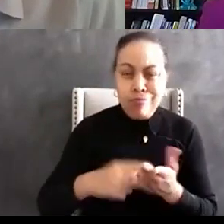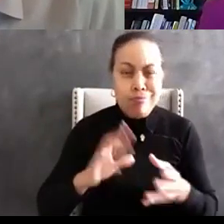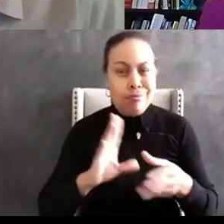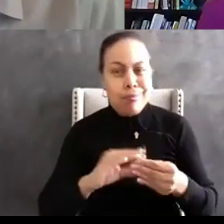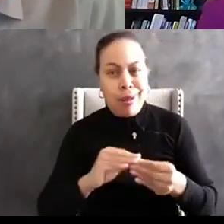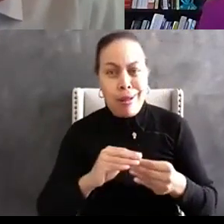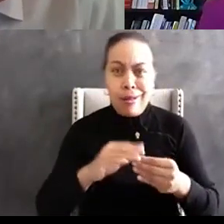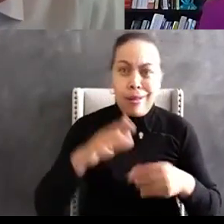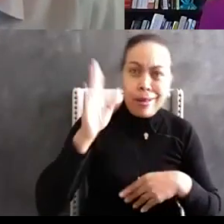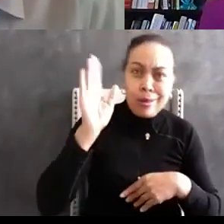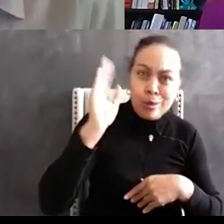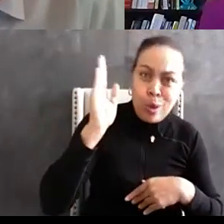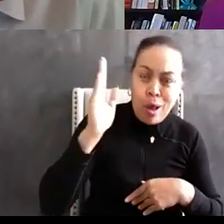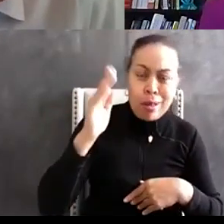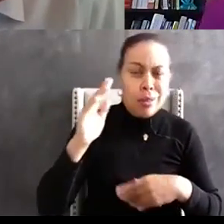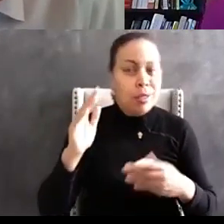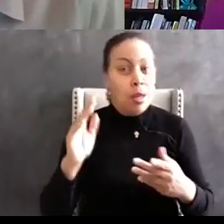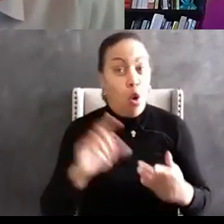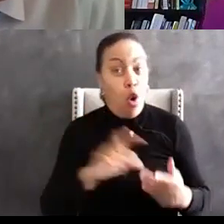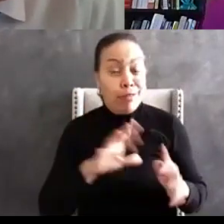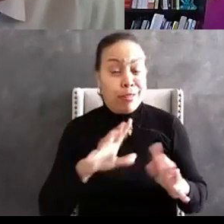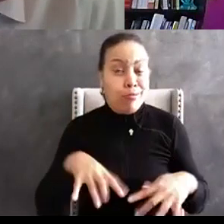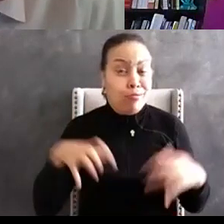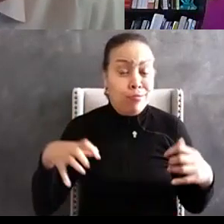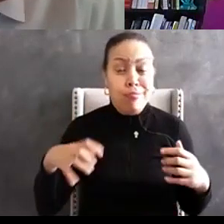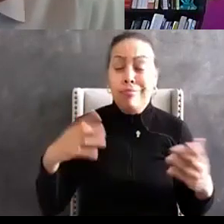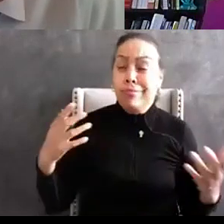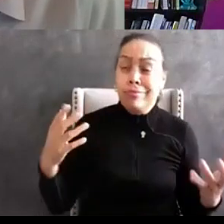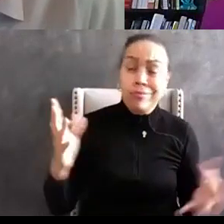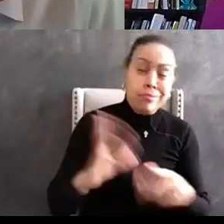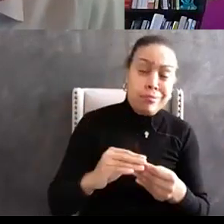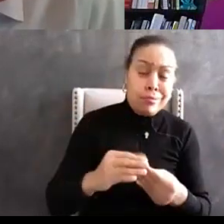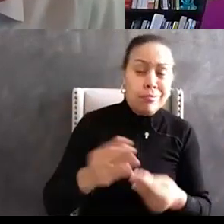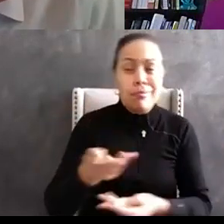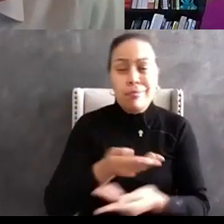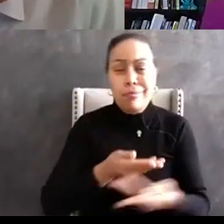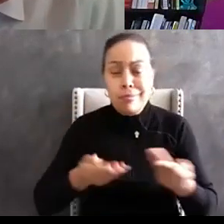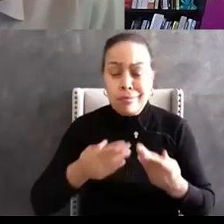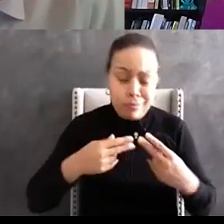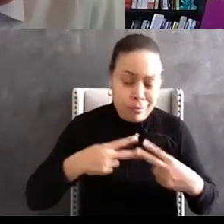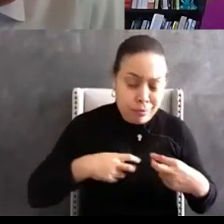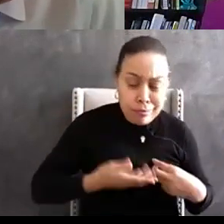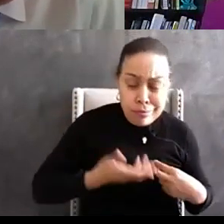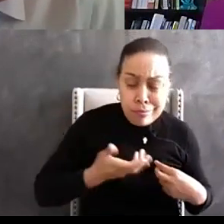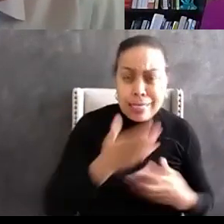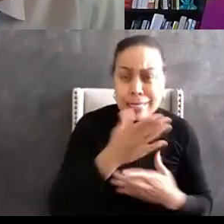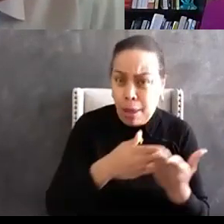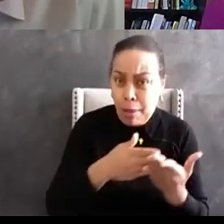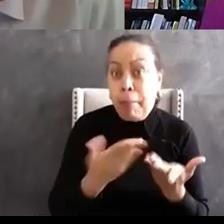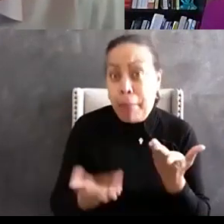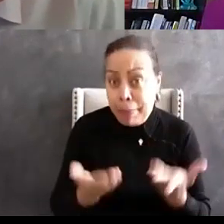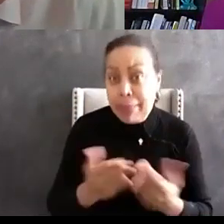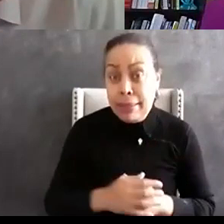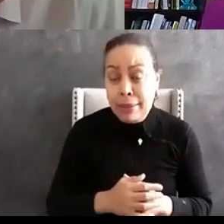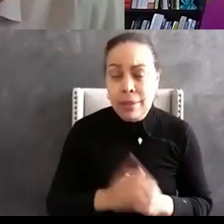we can get officers in a room and we can talk about it and we can have some meaningful discussion and maybe even have some self-reflection but the key component to the